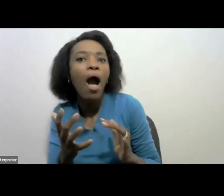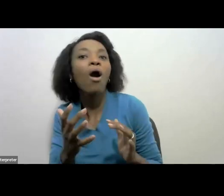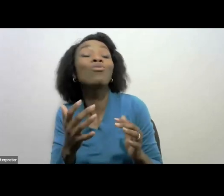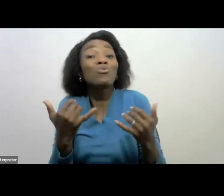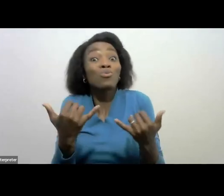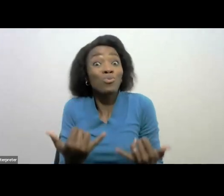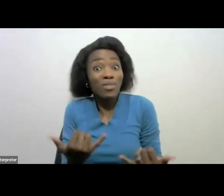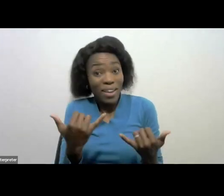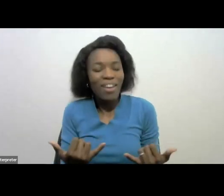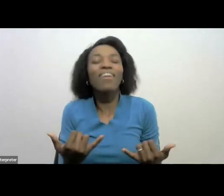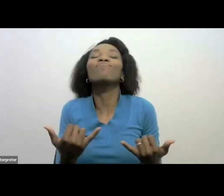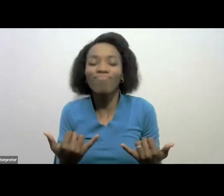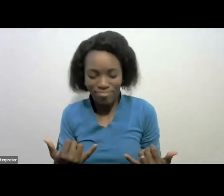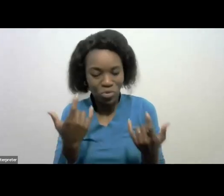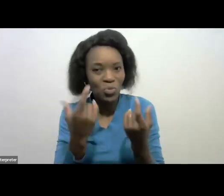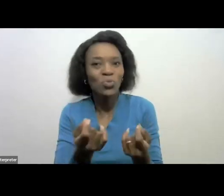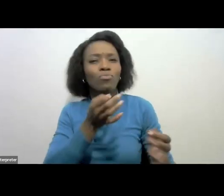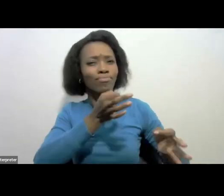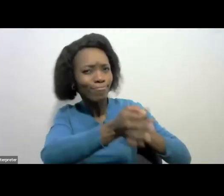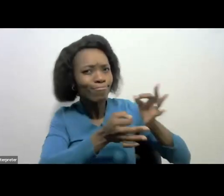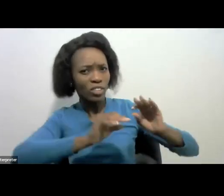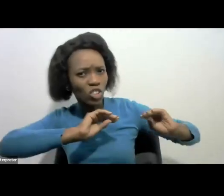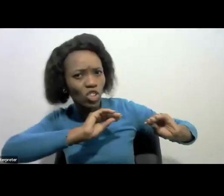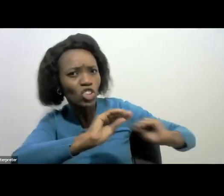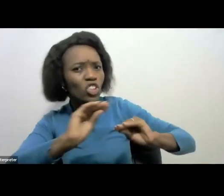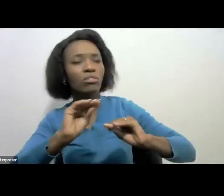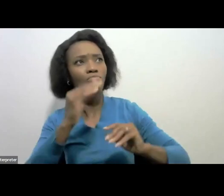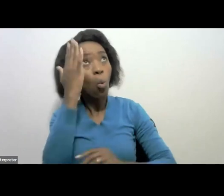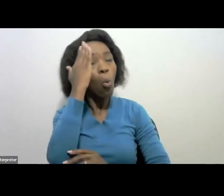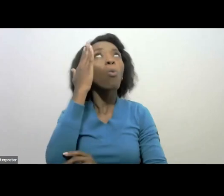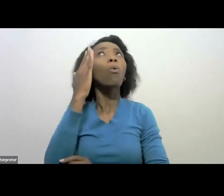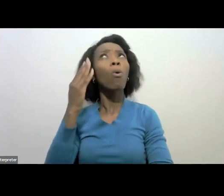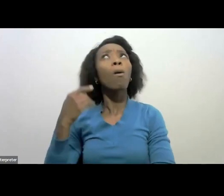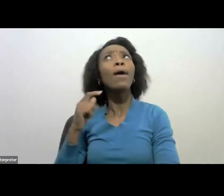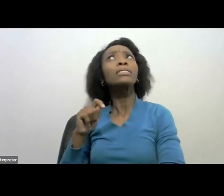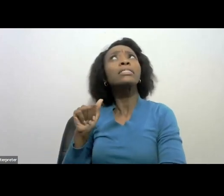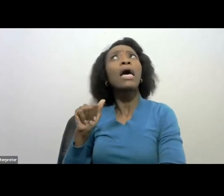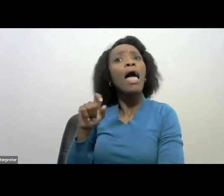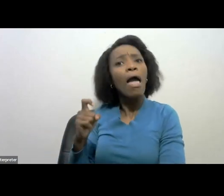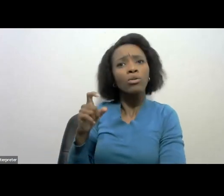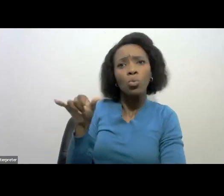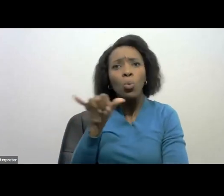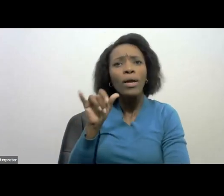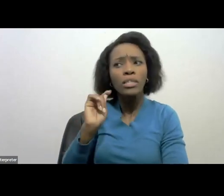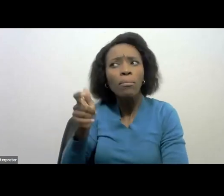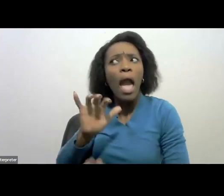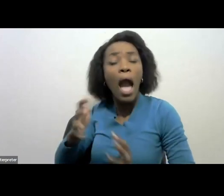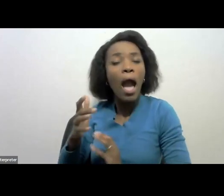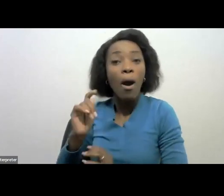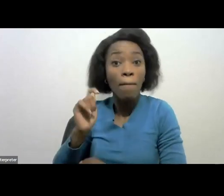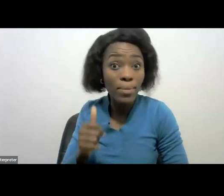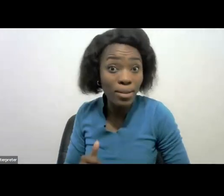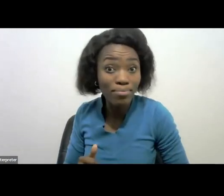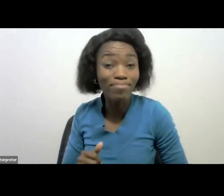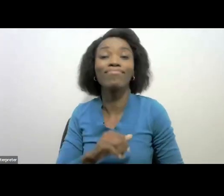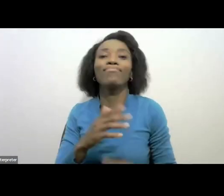that clarity and certainty on tax obligations. Of course, in whatever we do, we want